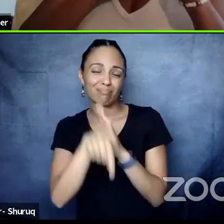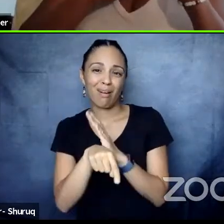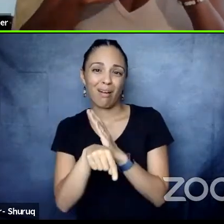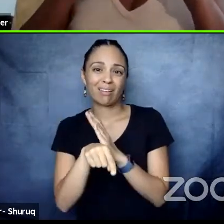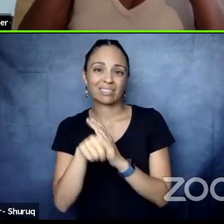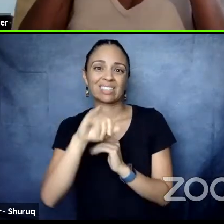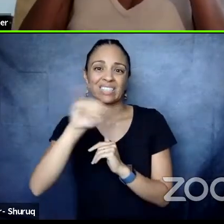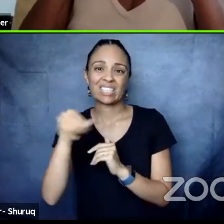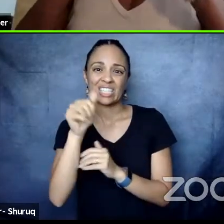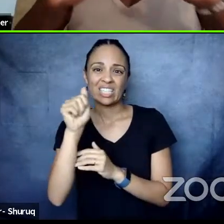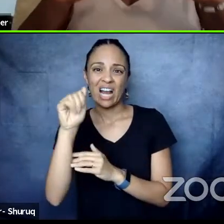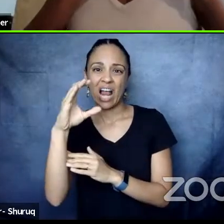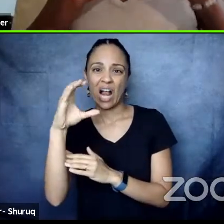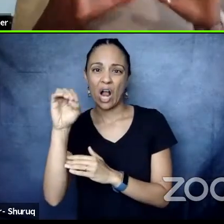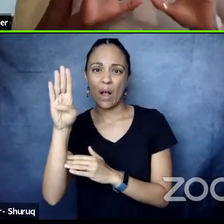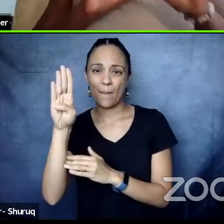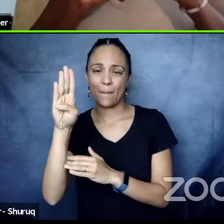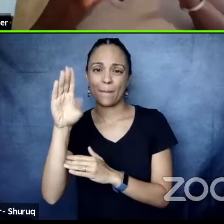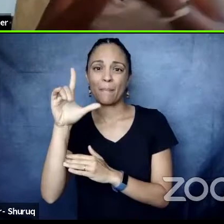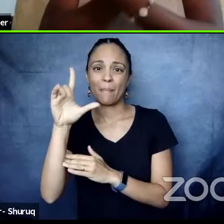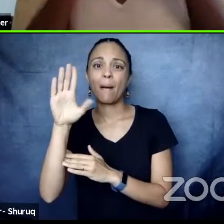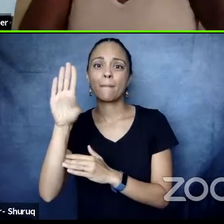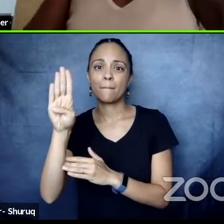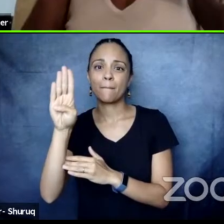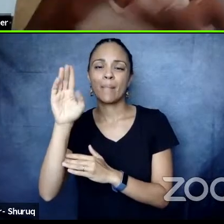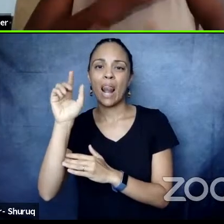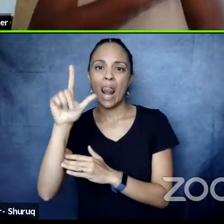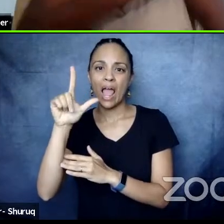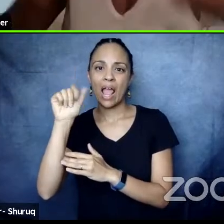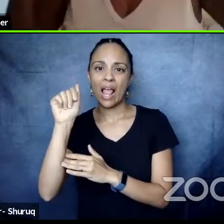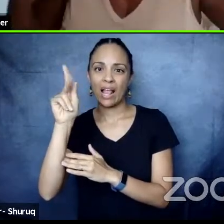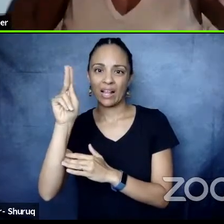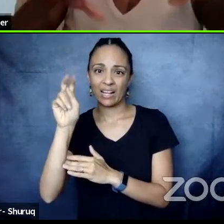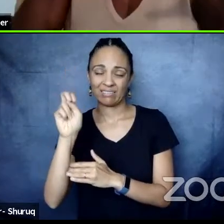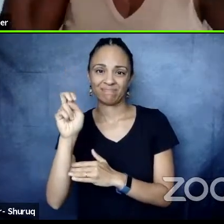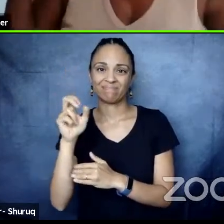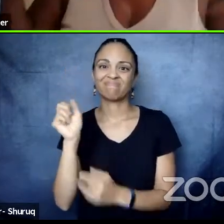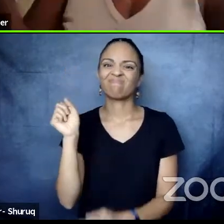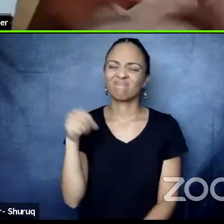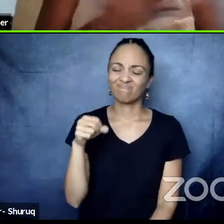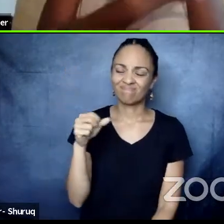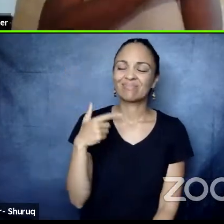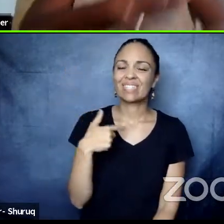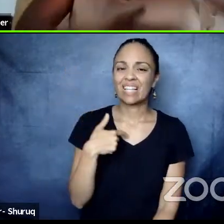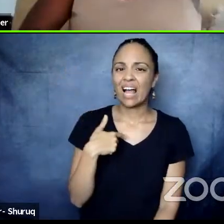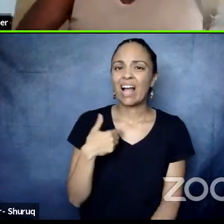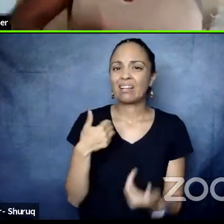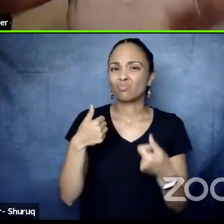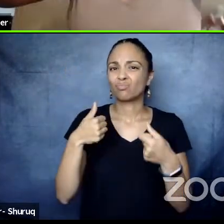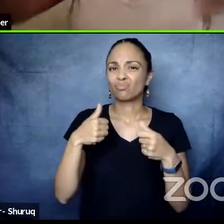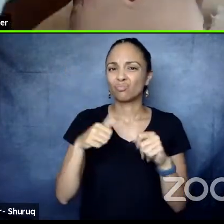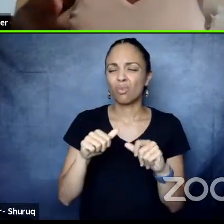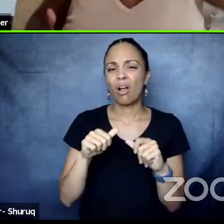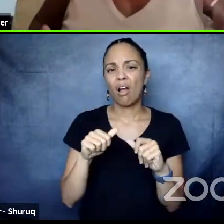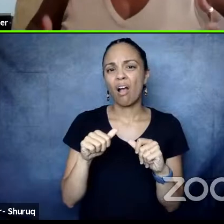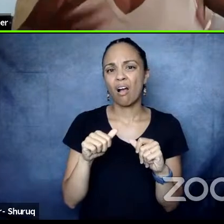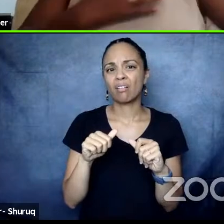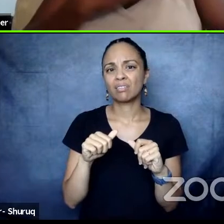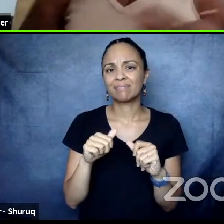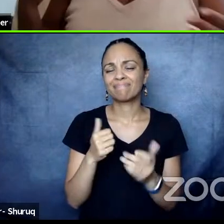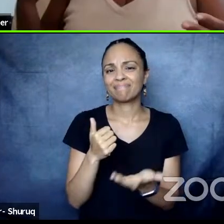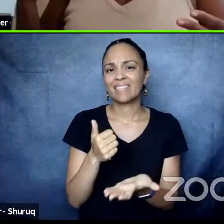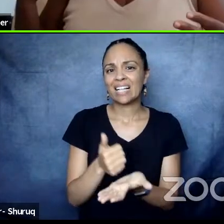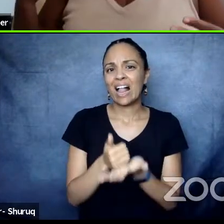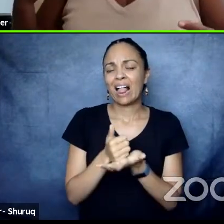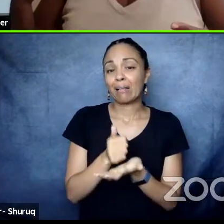out lately because I just need some trying to figure out how to create a bubble of self, you know, a self bubble for self preservation